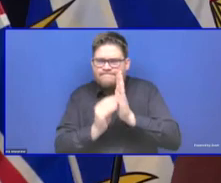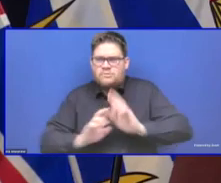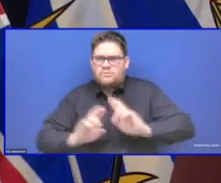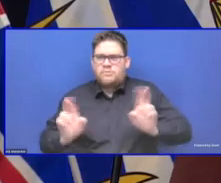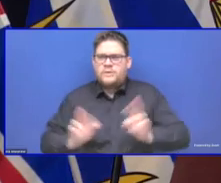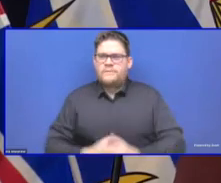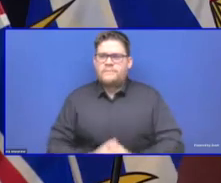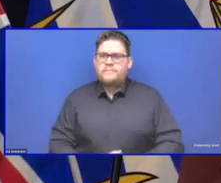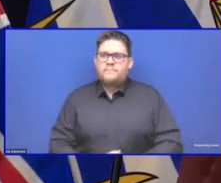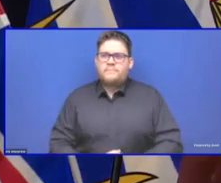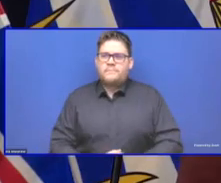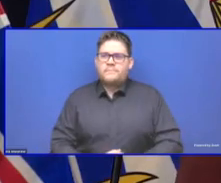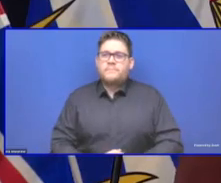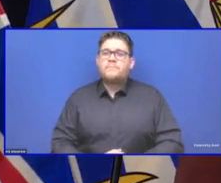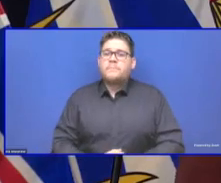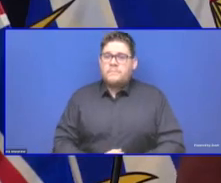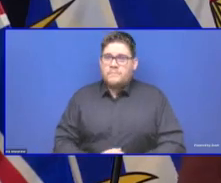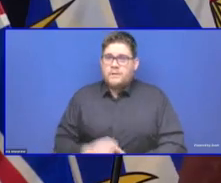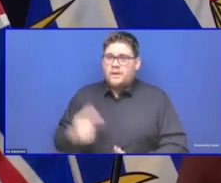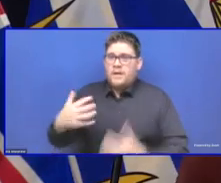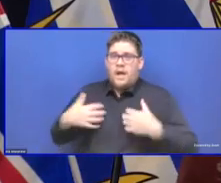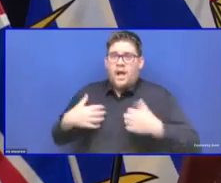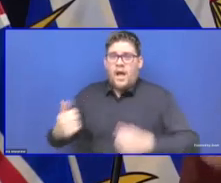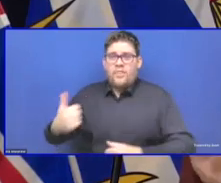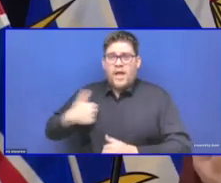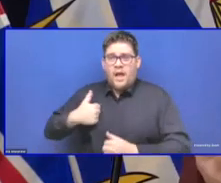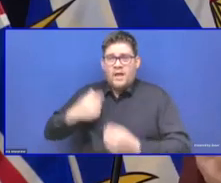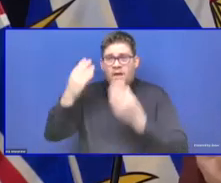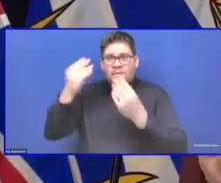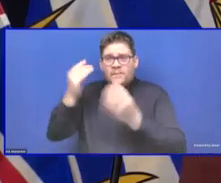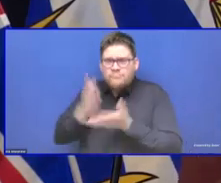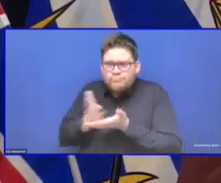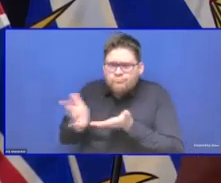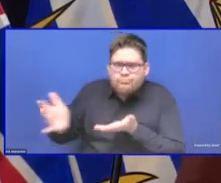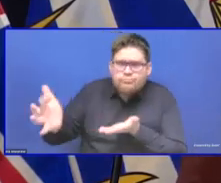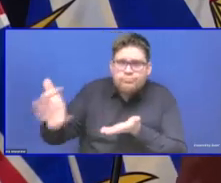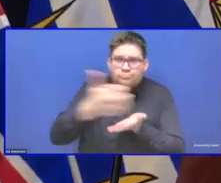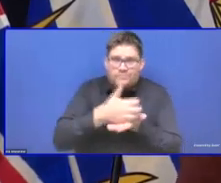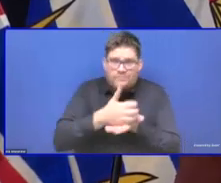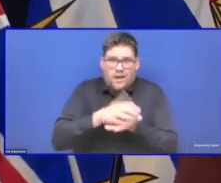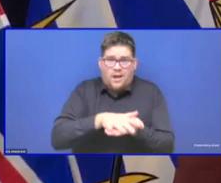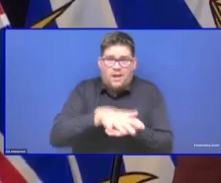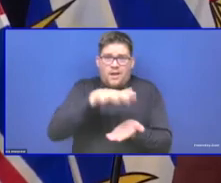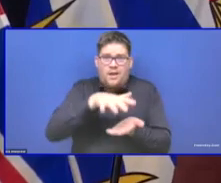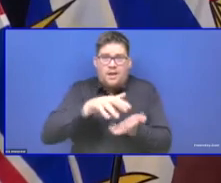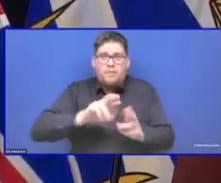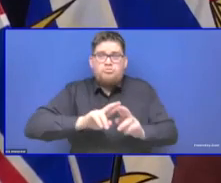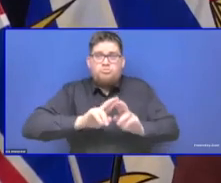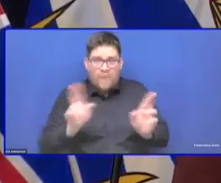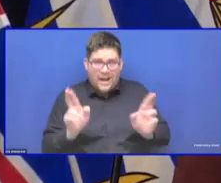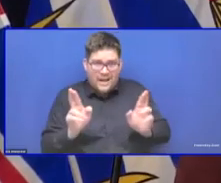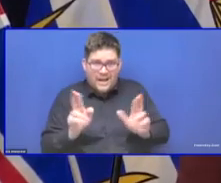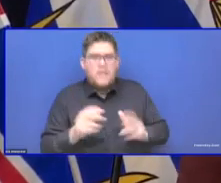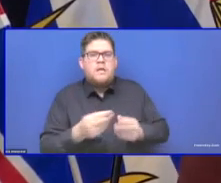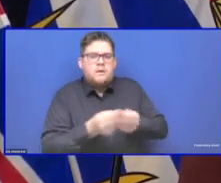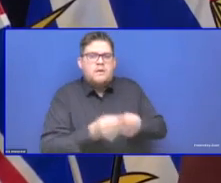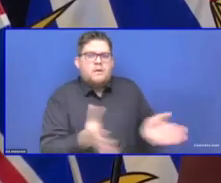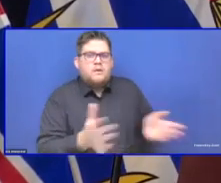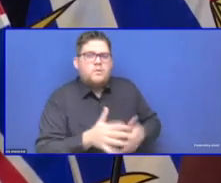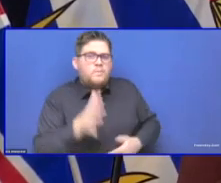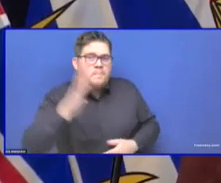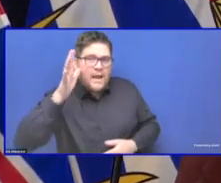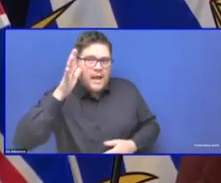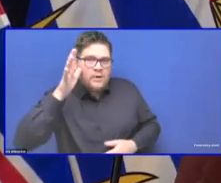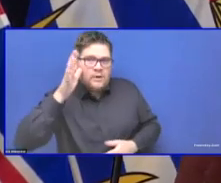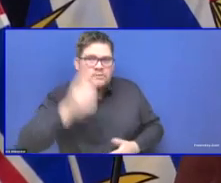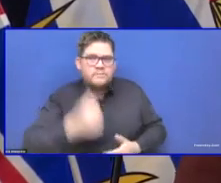children, whether there's side effects, what those side effects are likely to be, how comfortable are they in the clinic,